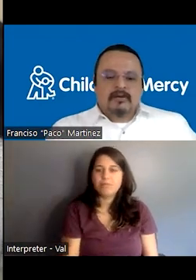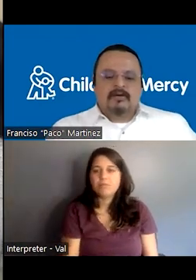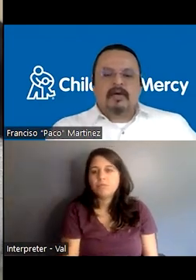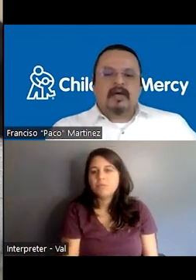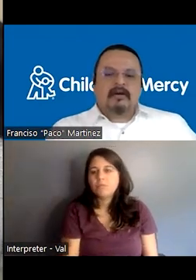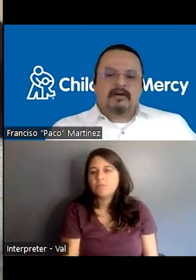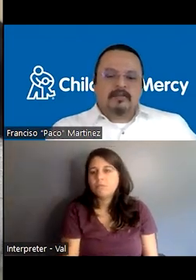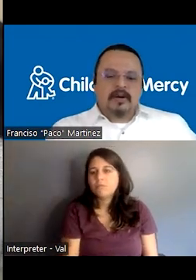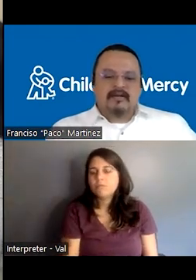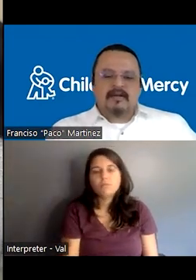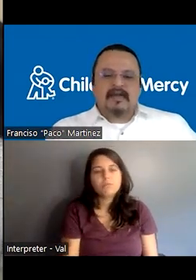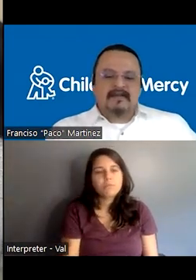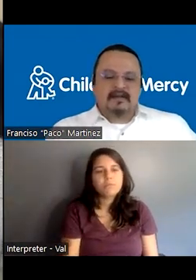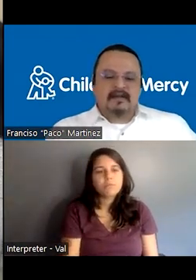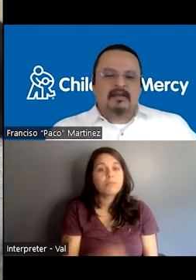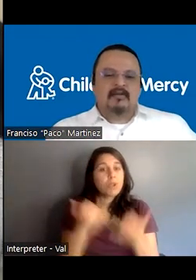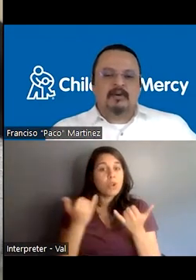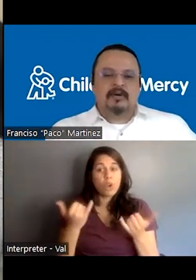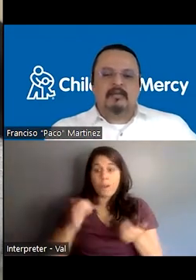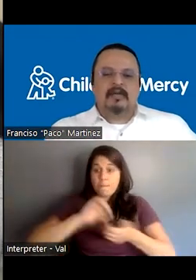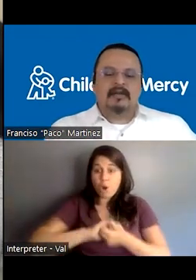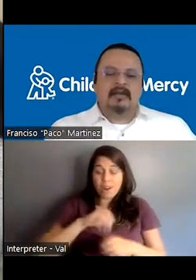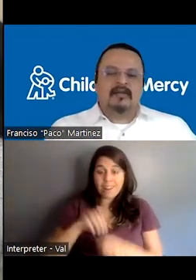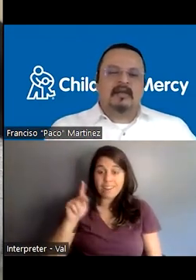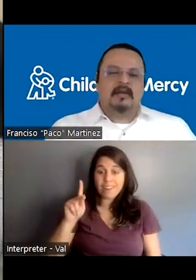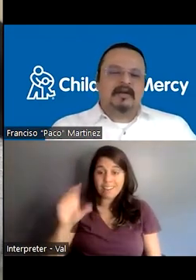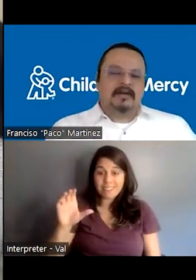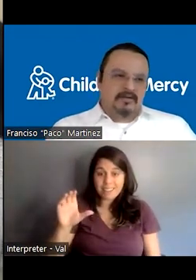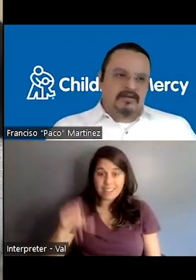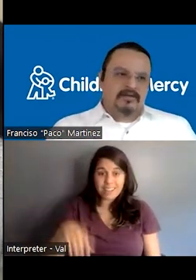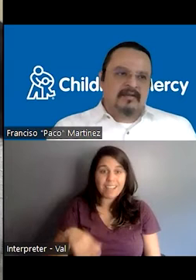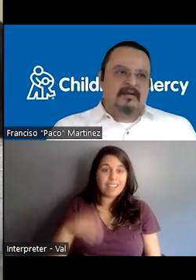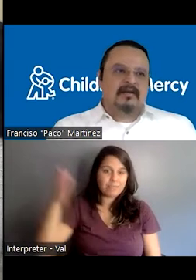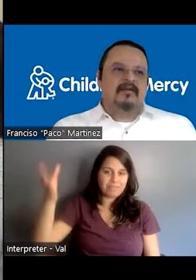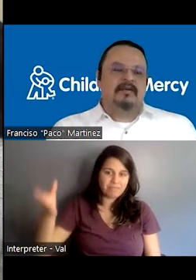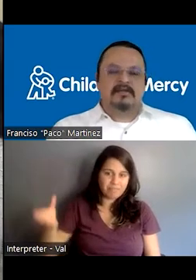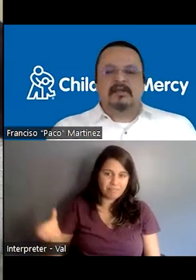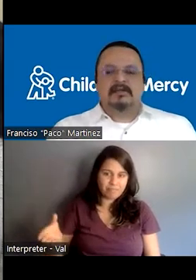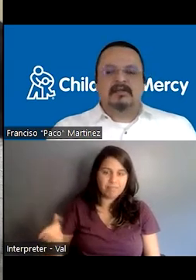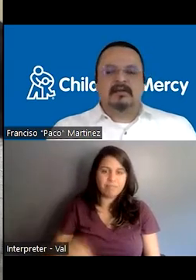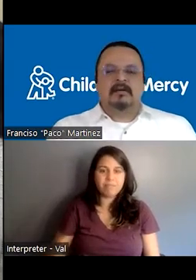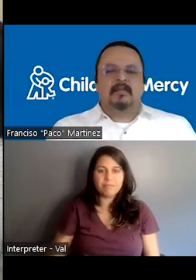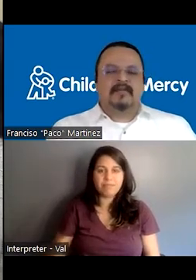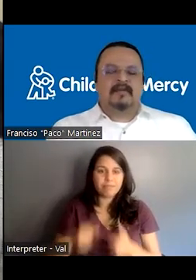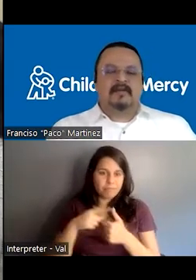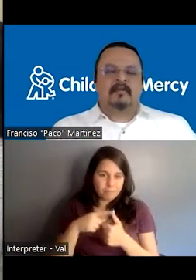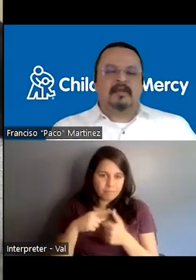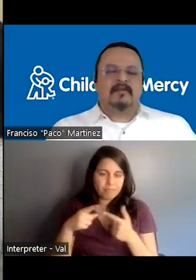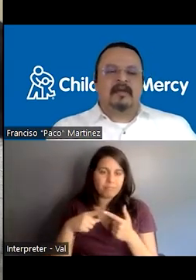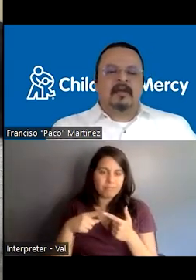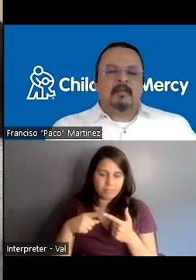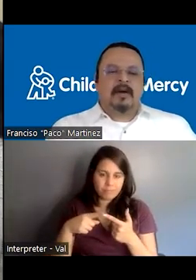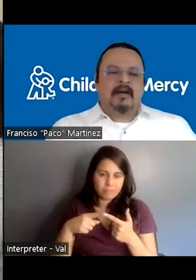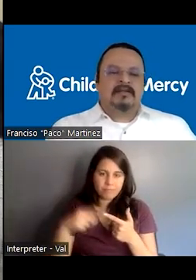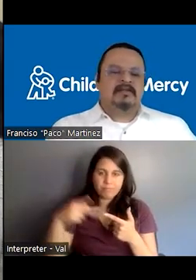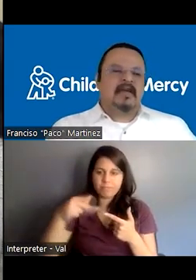So our current partners in Kansas City in this program. We to see our mother road center that is the original center paces that means